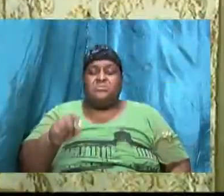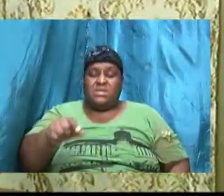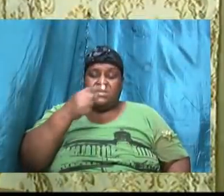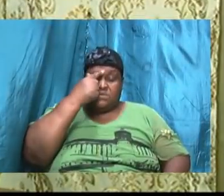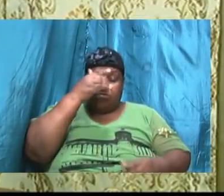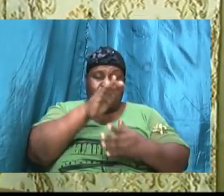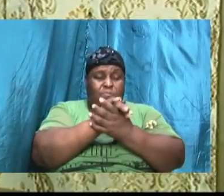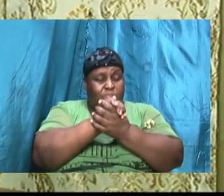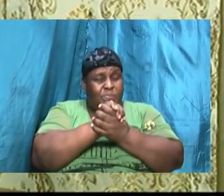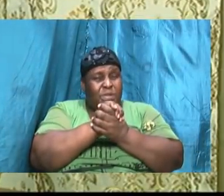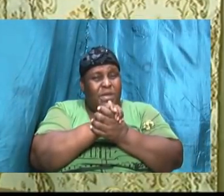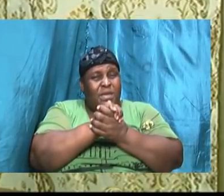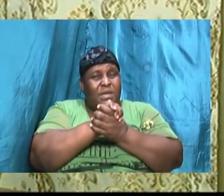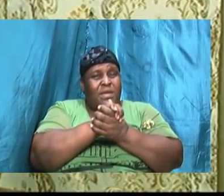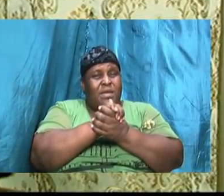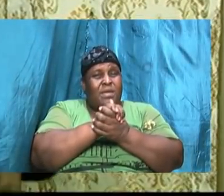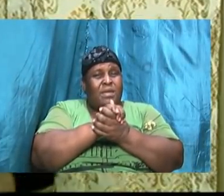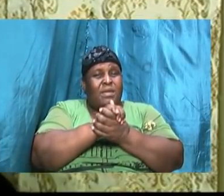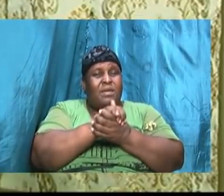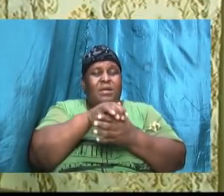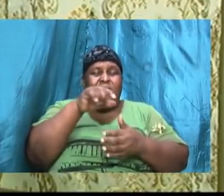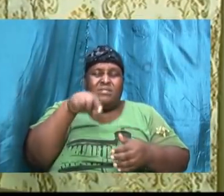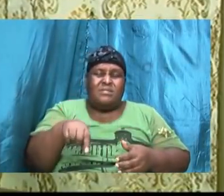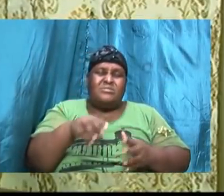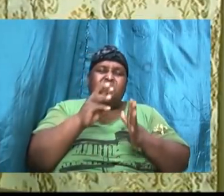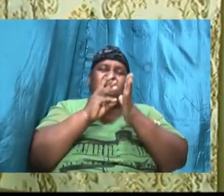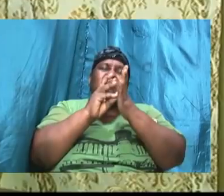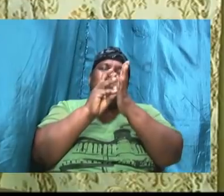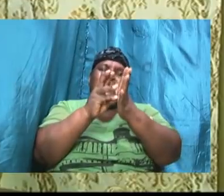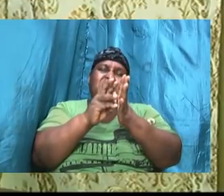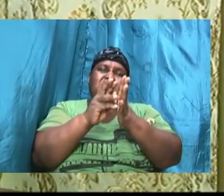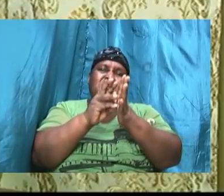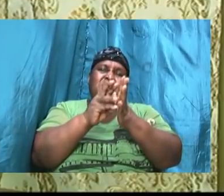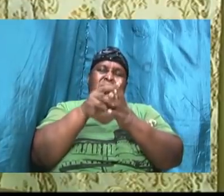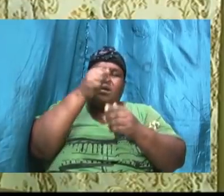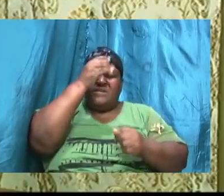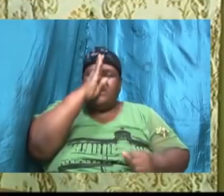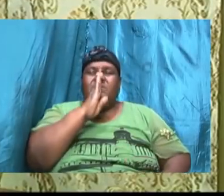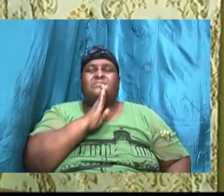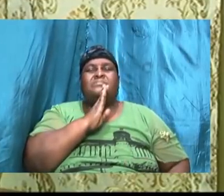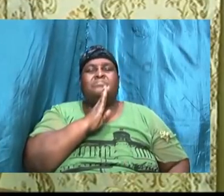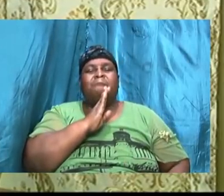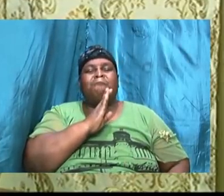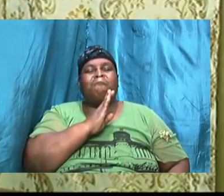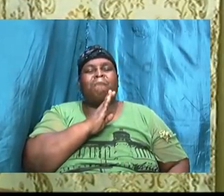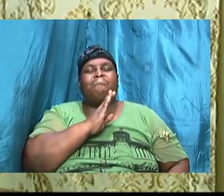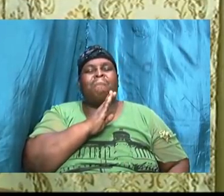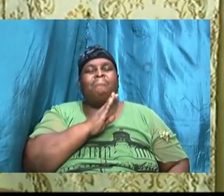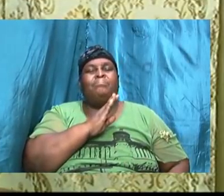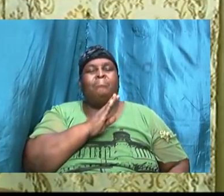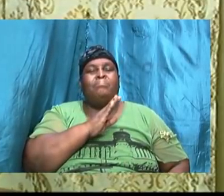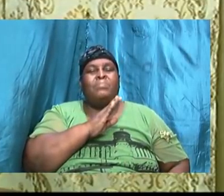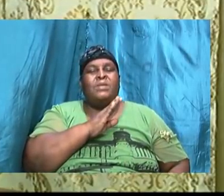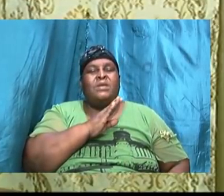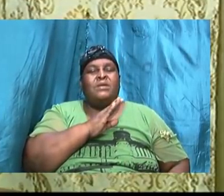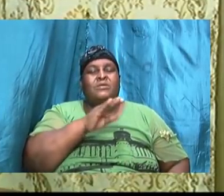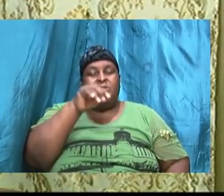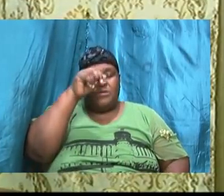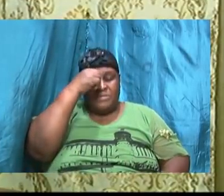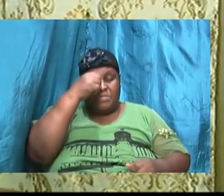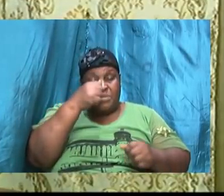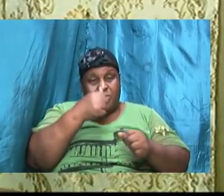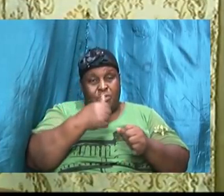or this will of God remember our definition